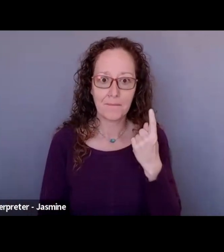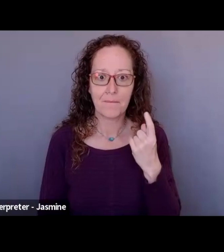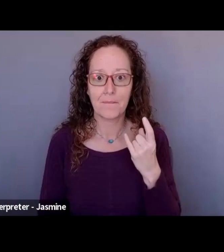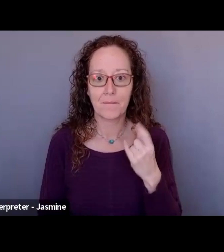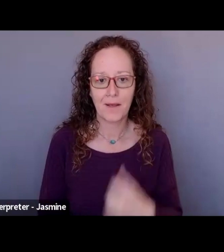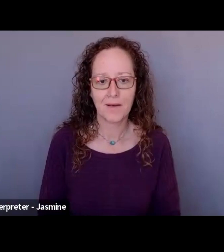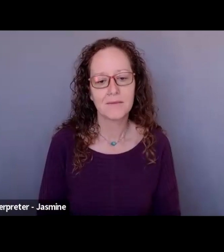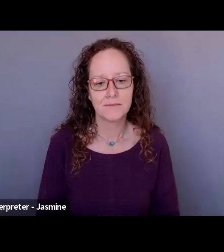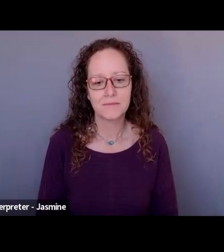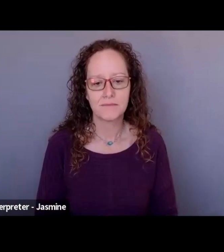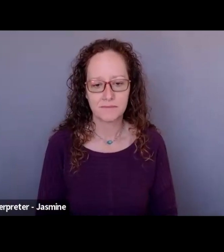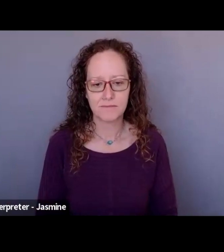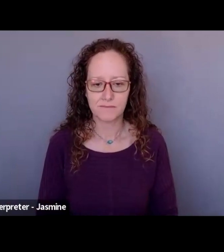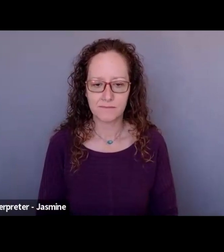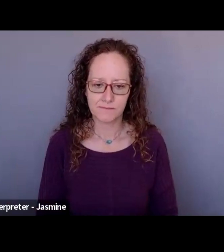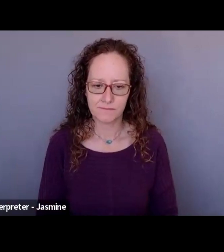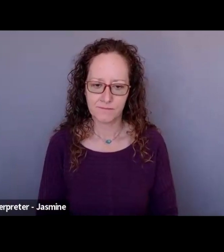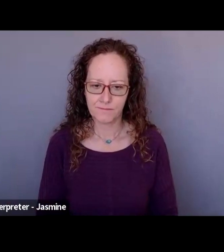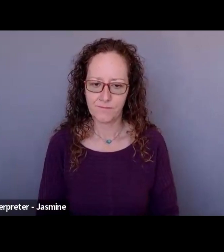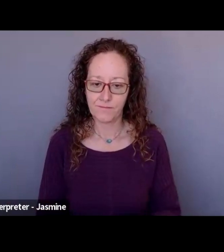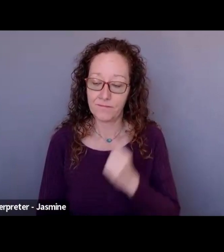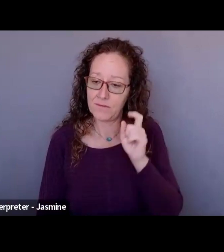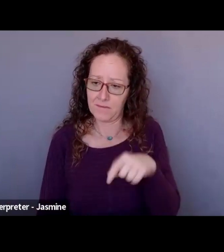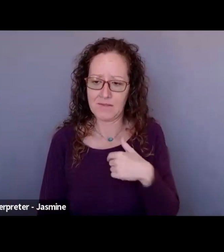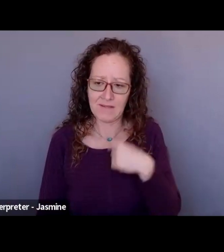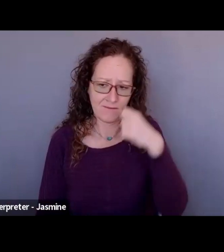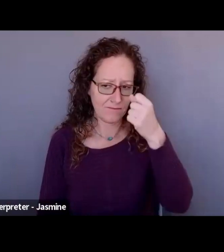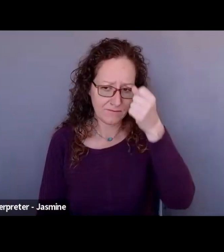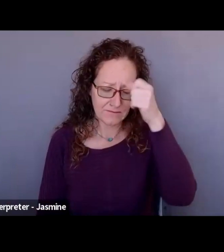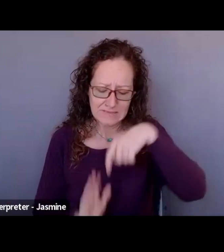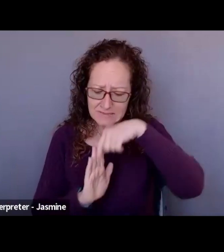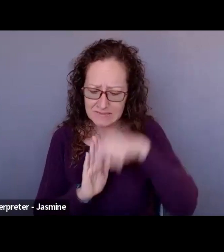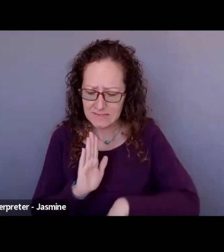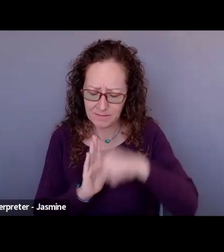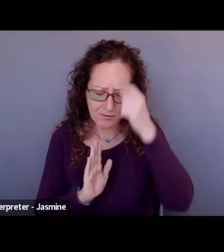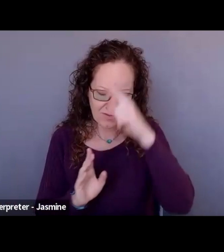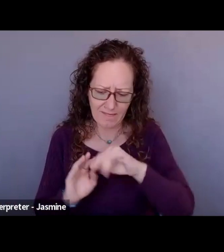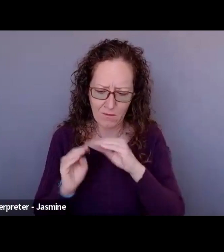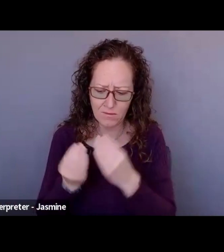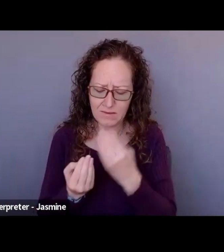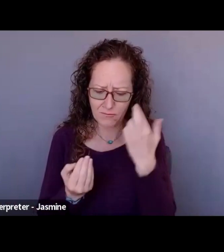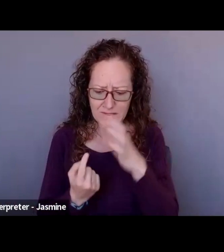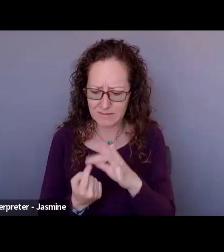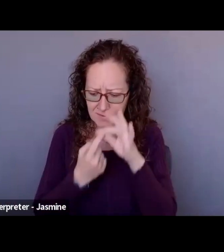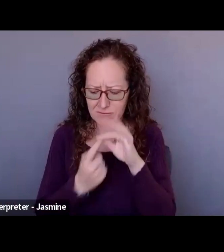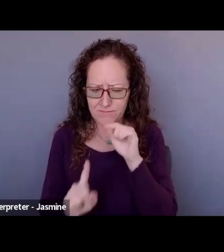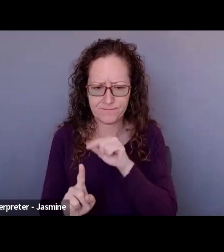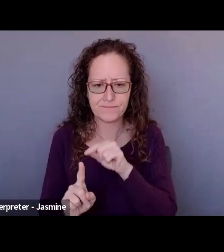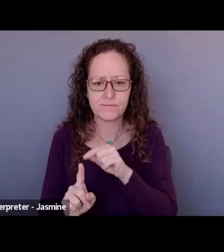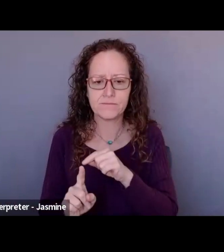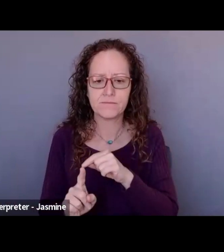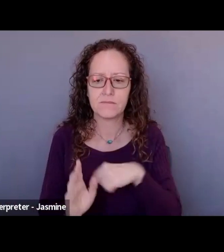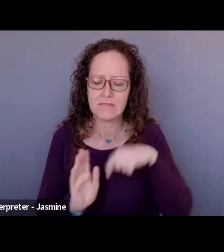So a deep understanding of the organization and what makes your organization unique, right? A deep